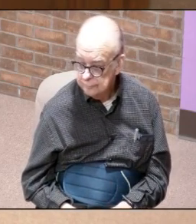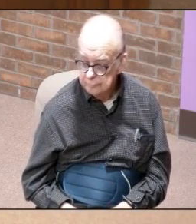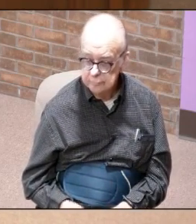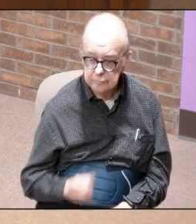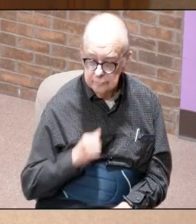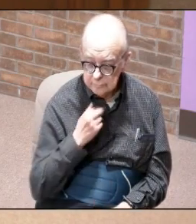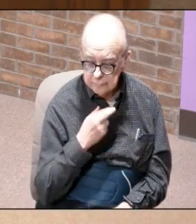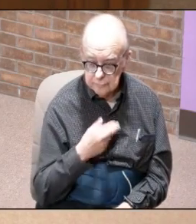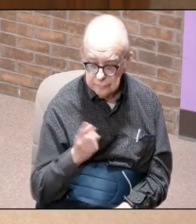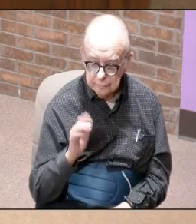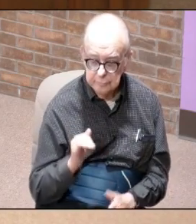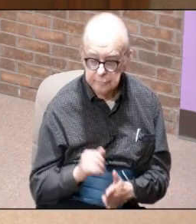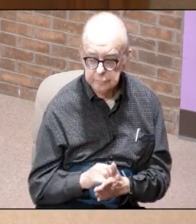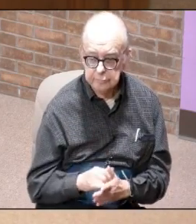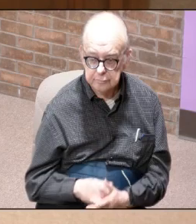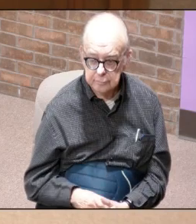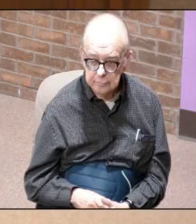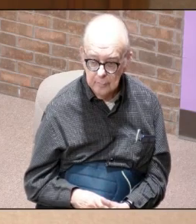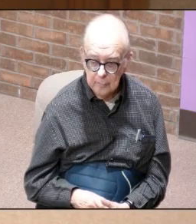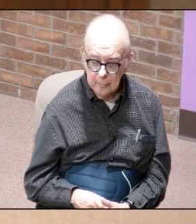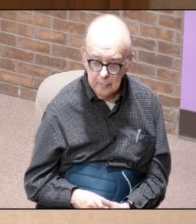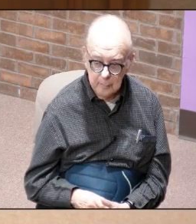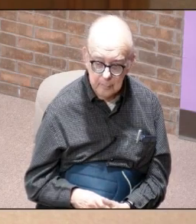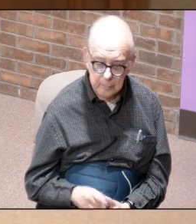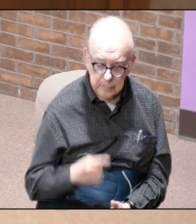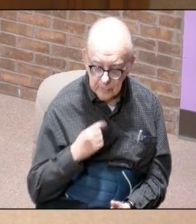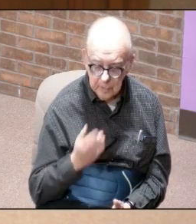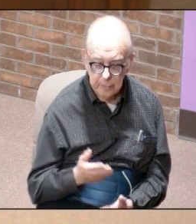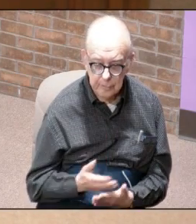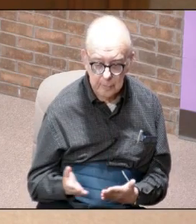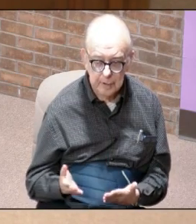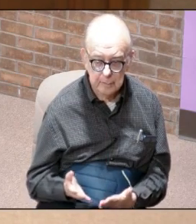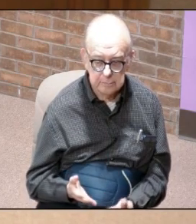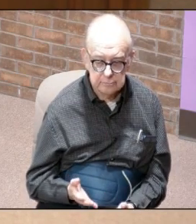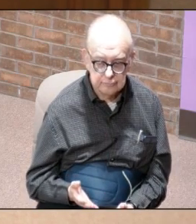I'm not ready for this let me say this to y'all